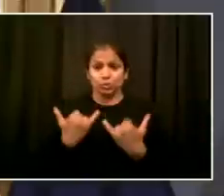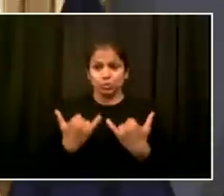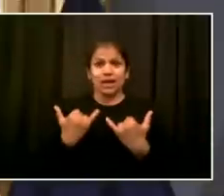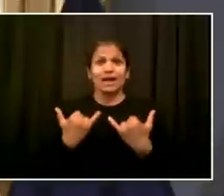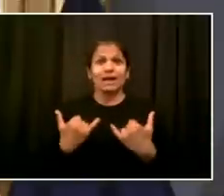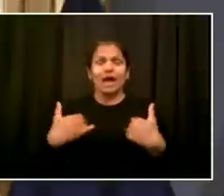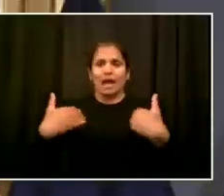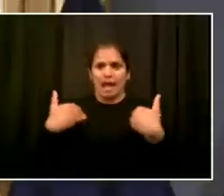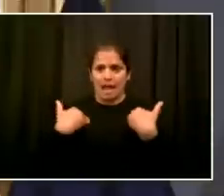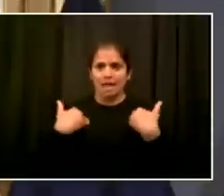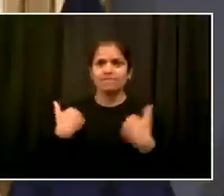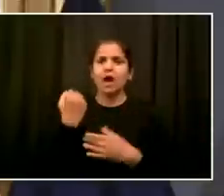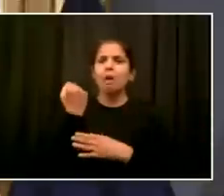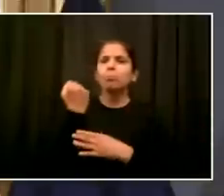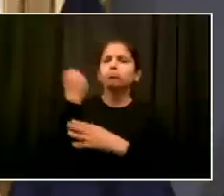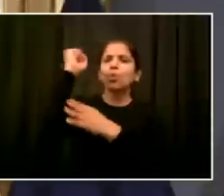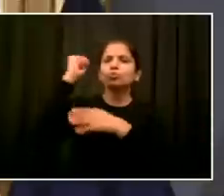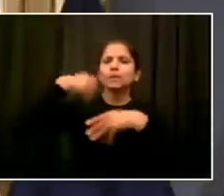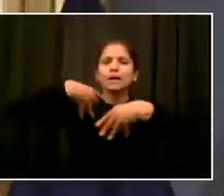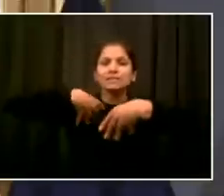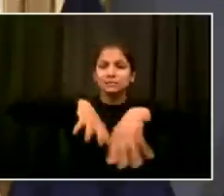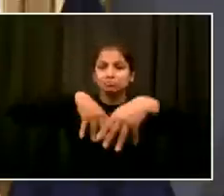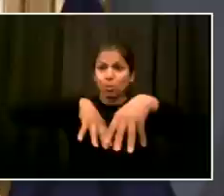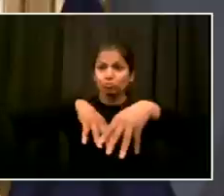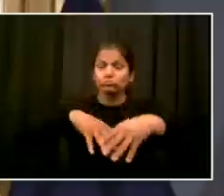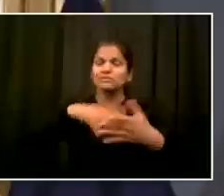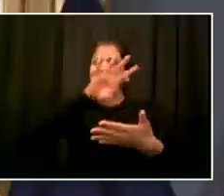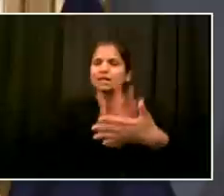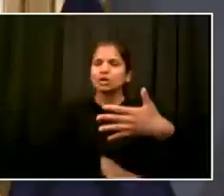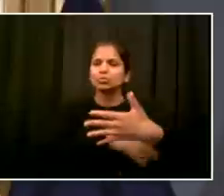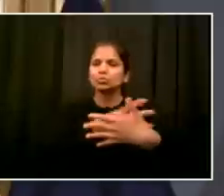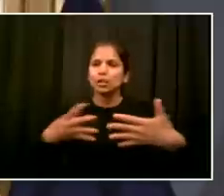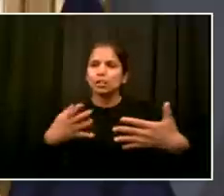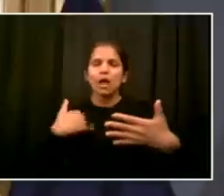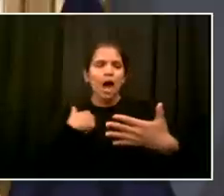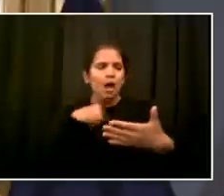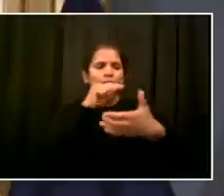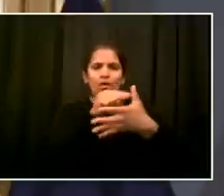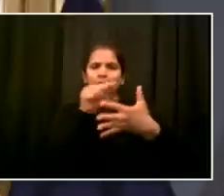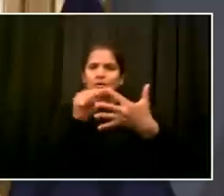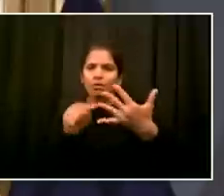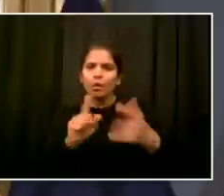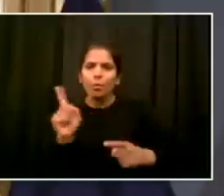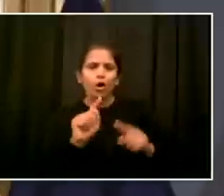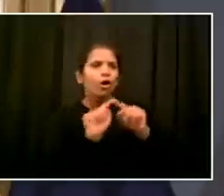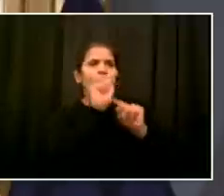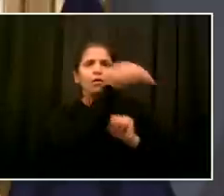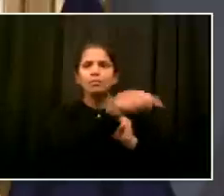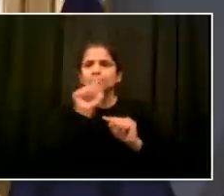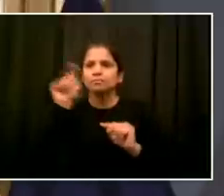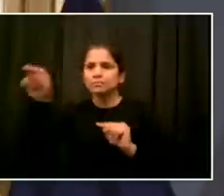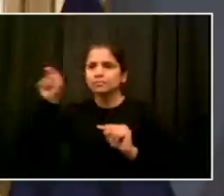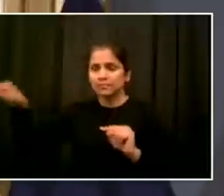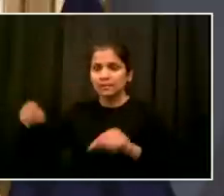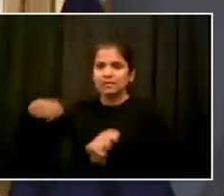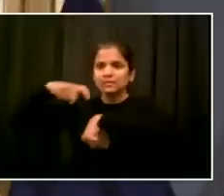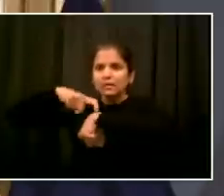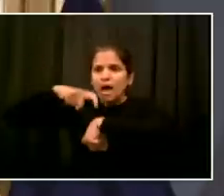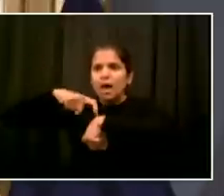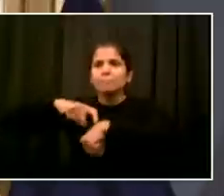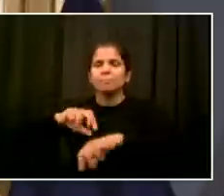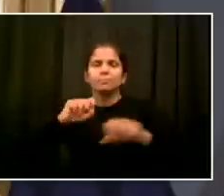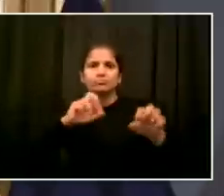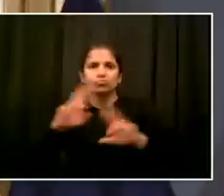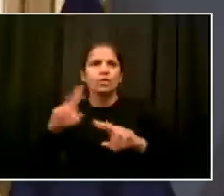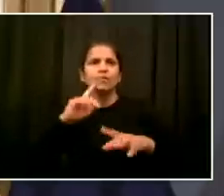for their service, their professionalism, as the mayor said. And with my colleagues here, I welcome. I welcome any outside look to